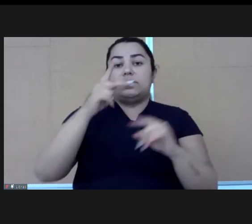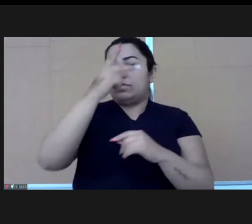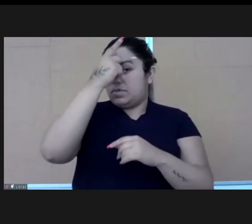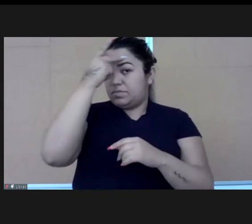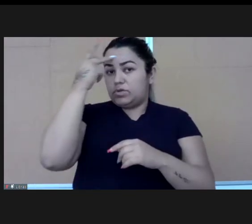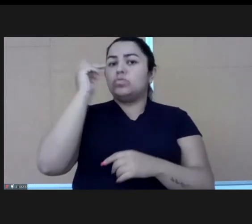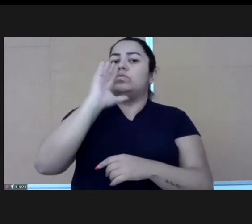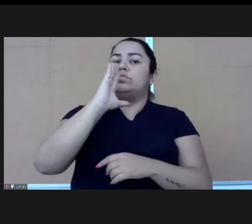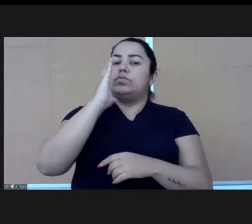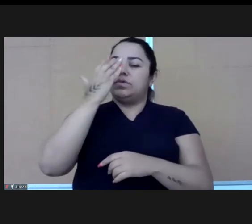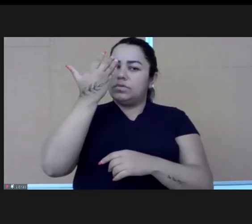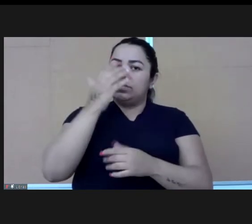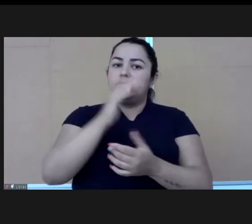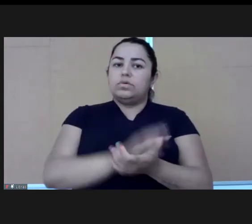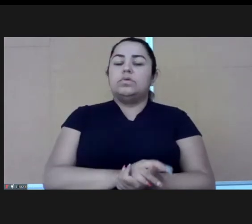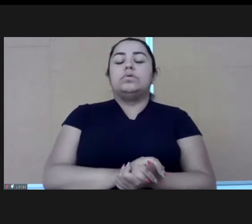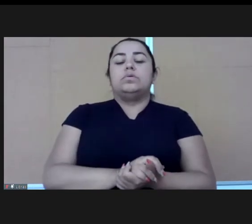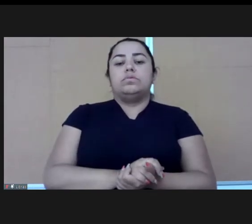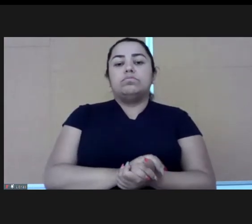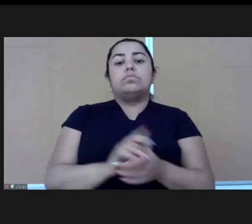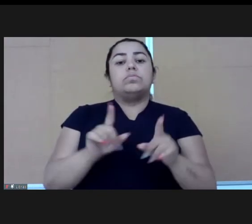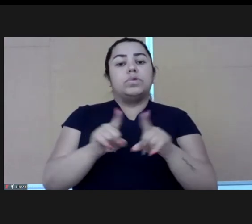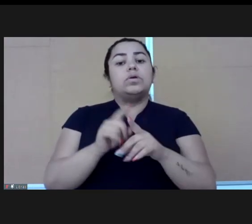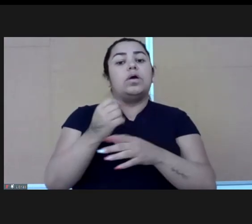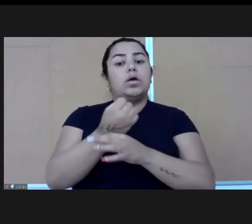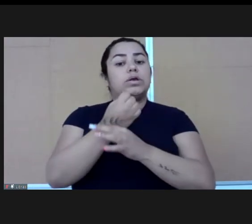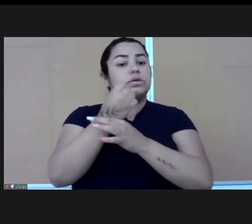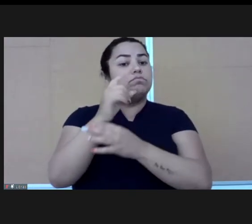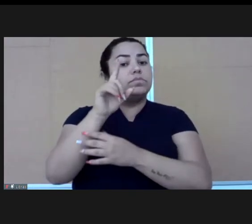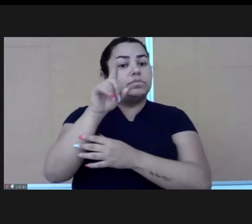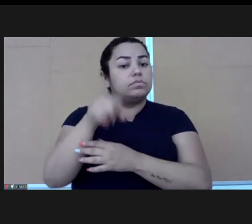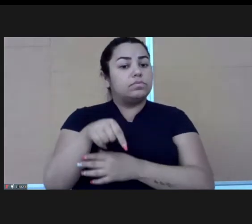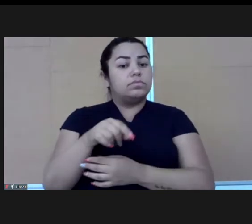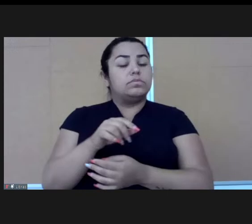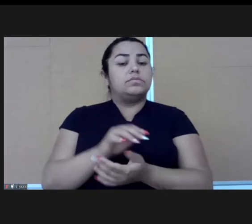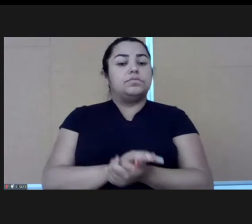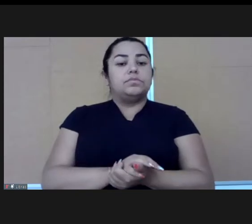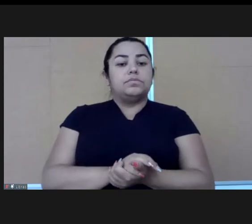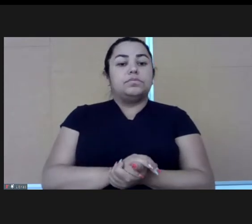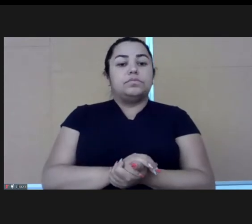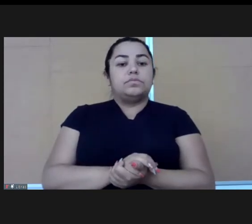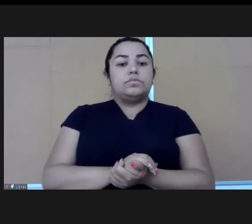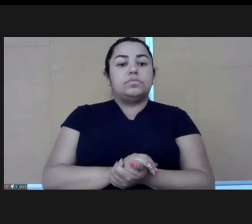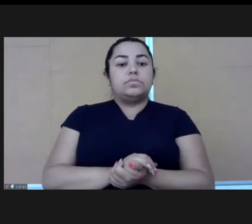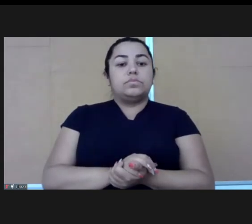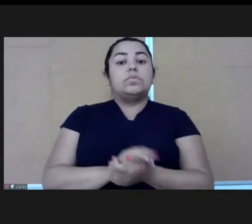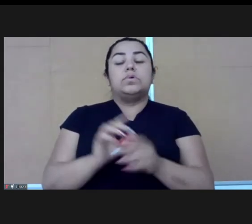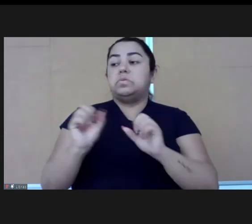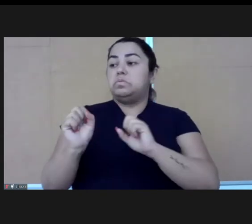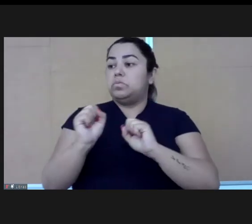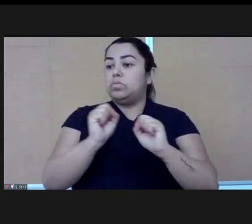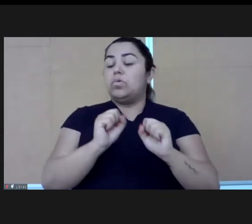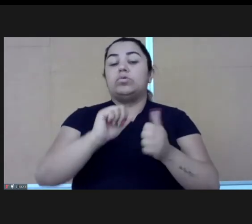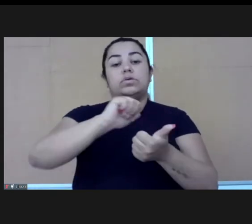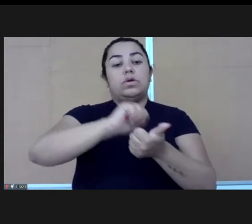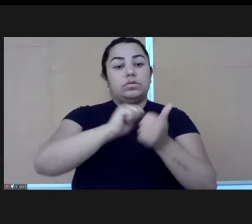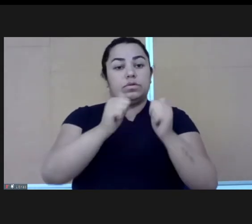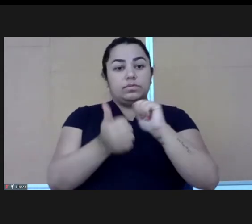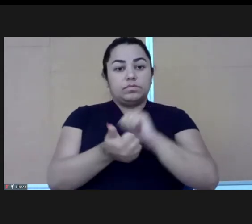sustainable solutions that are relatable and solutions that are able to be adapted into the digital space.